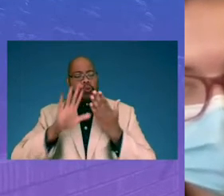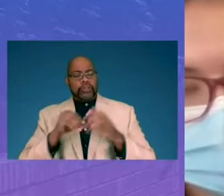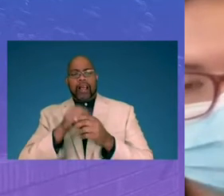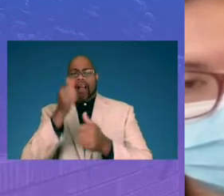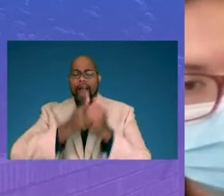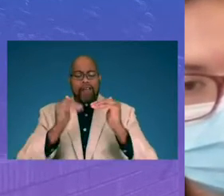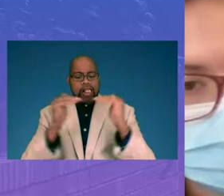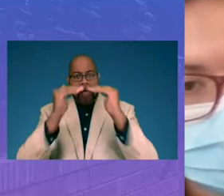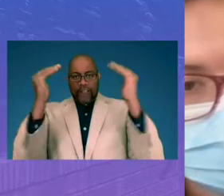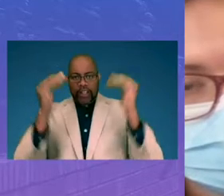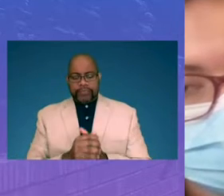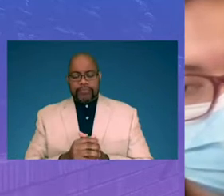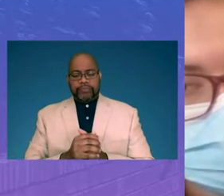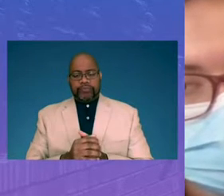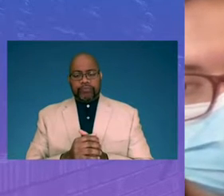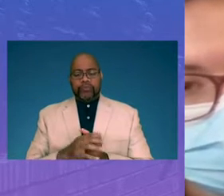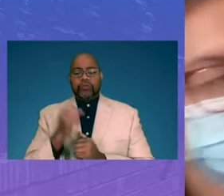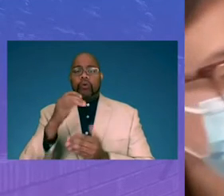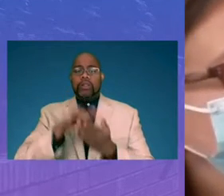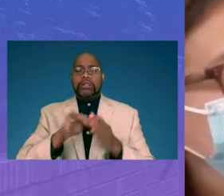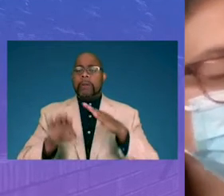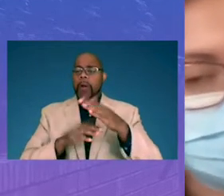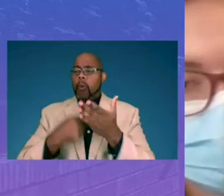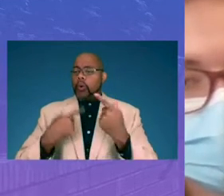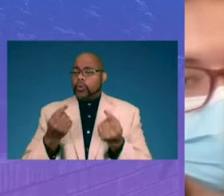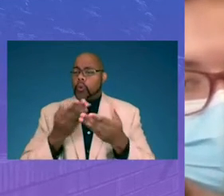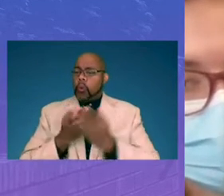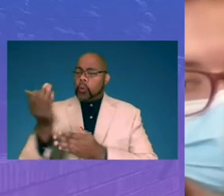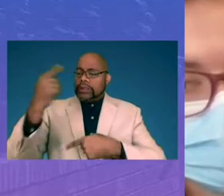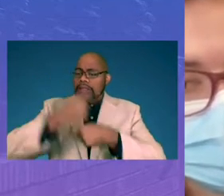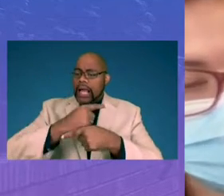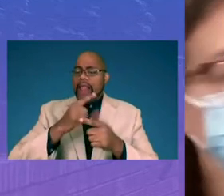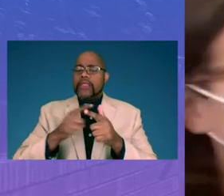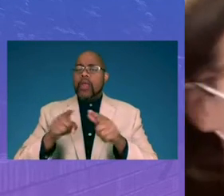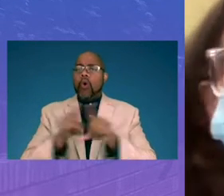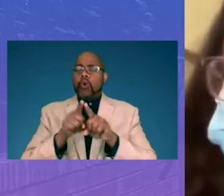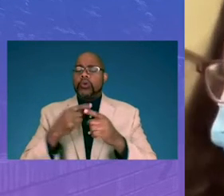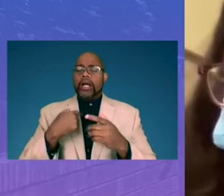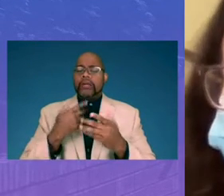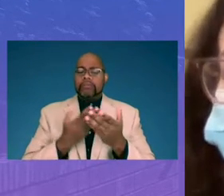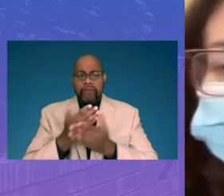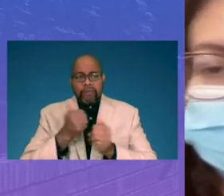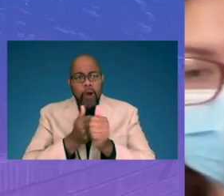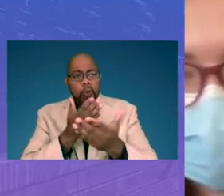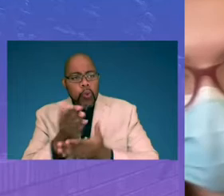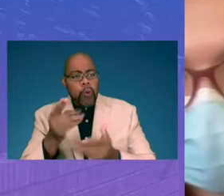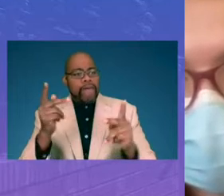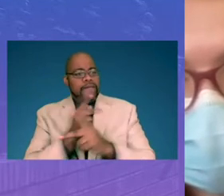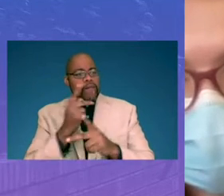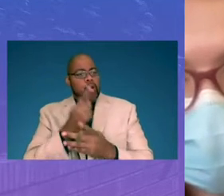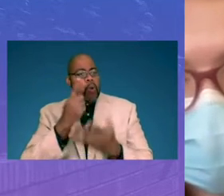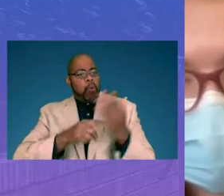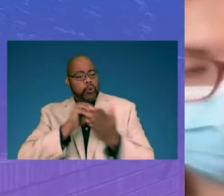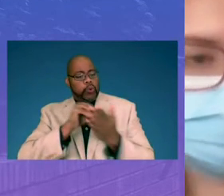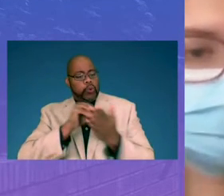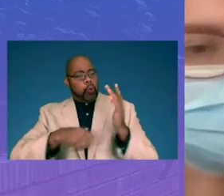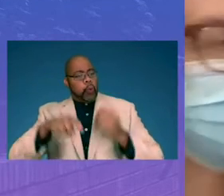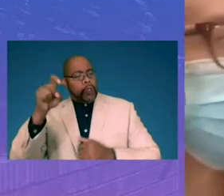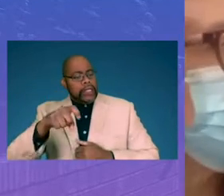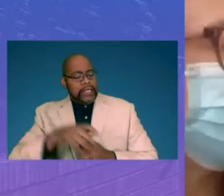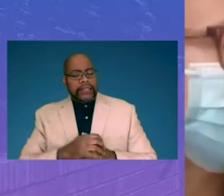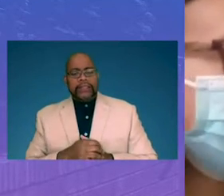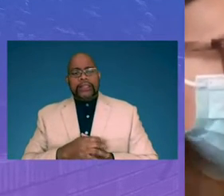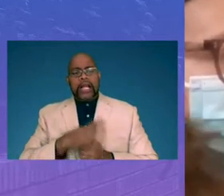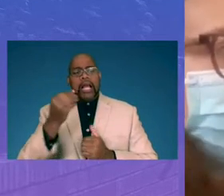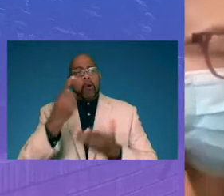that they can. So, that's basically what I do throughout the day. And then also just following through, figuring out what are the student needs and what they